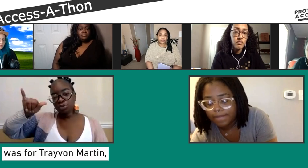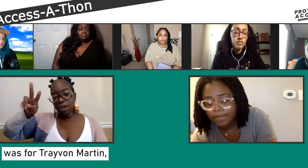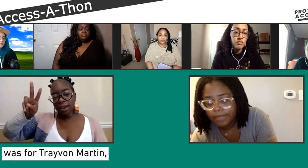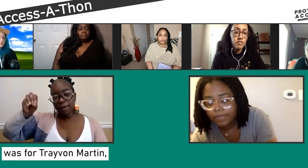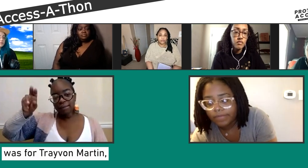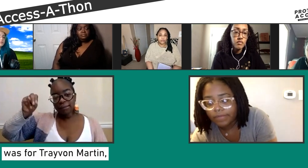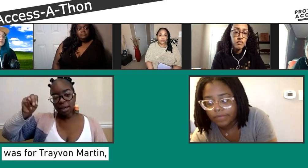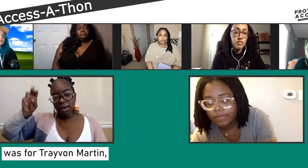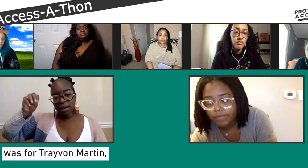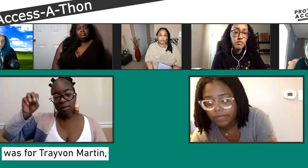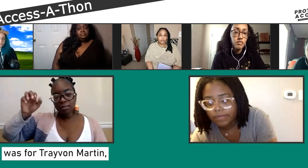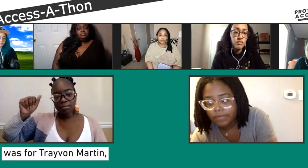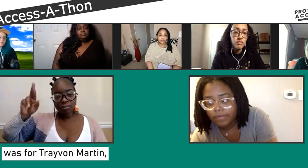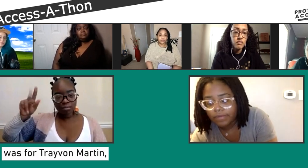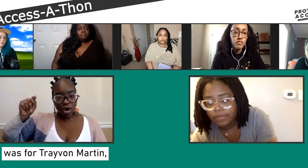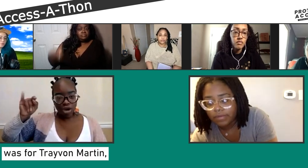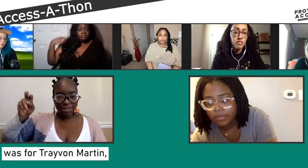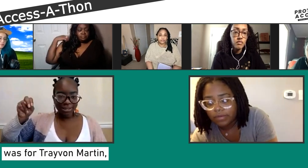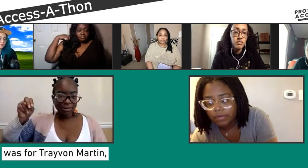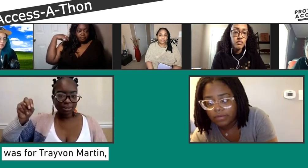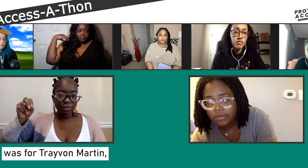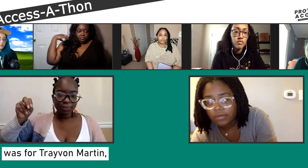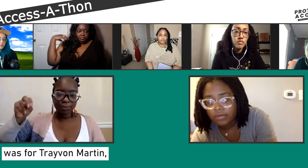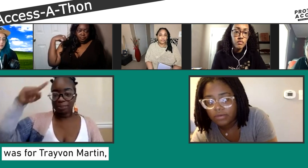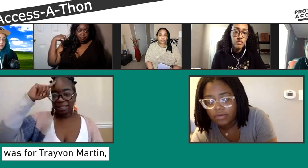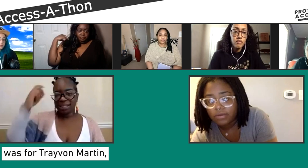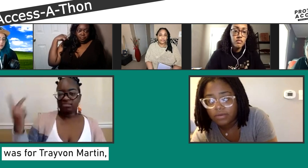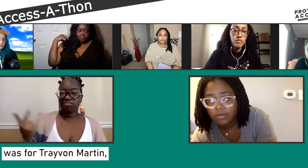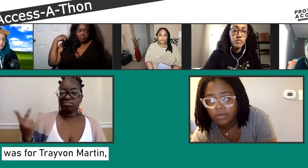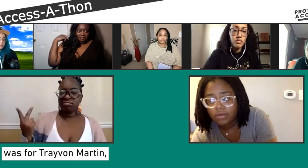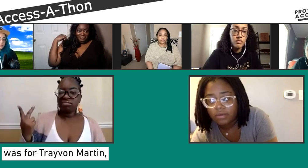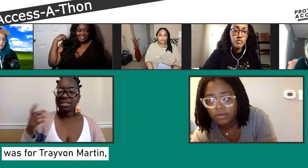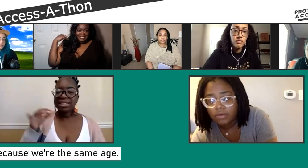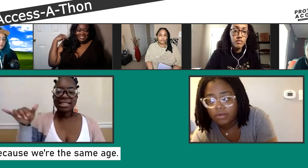I'm sorry.